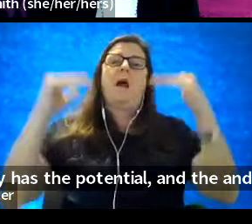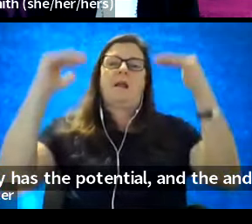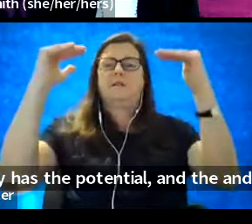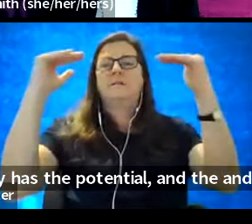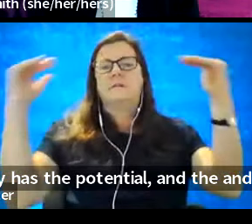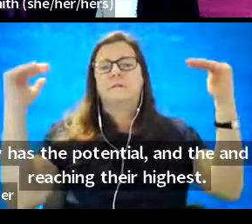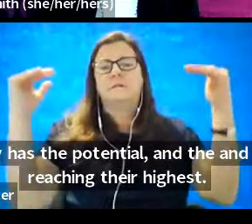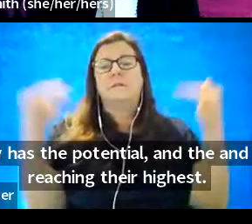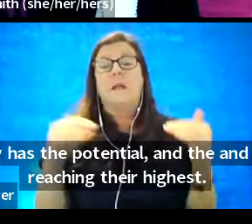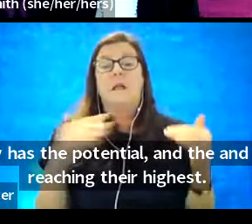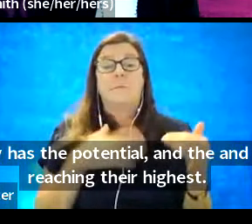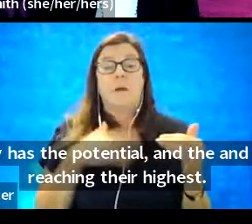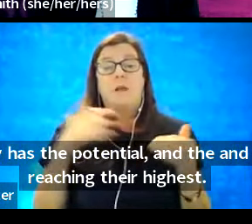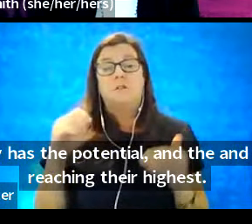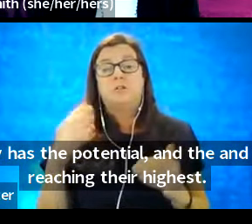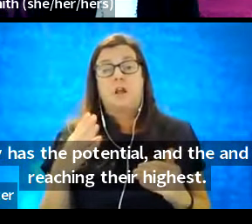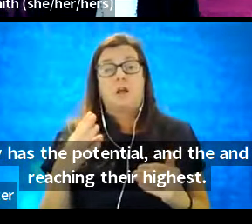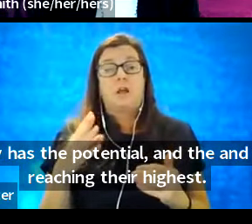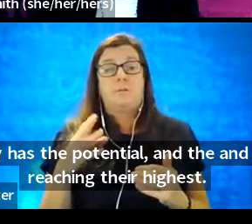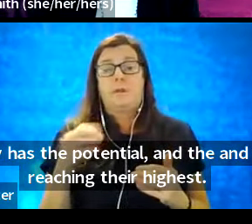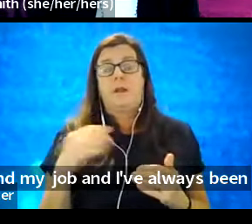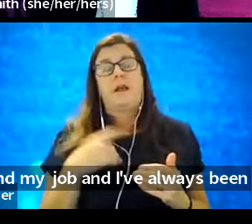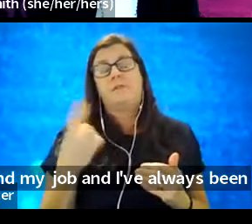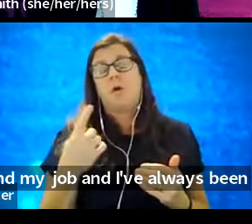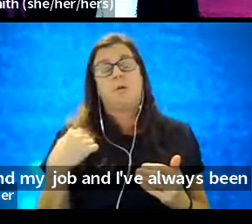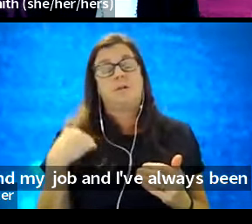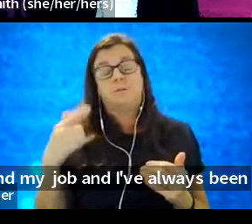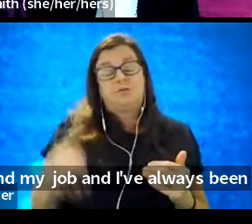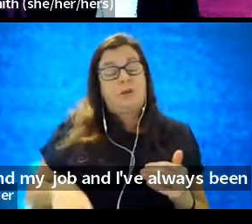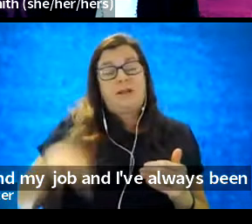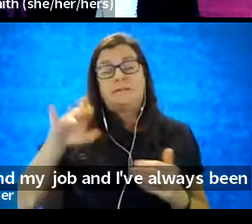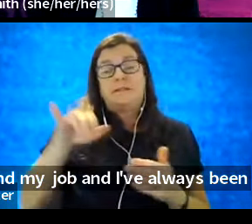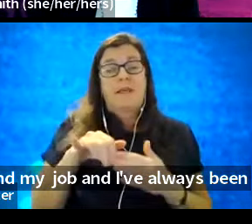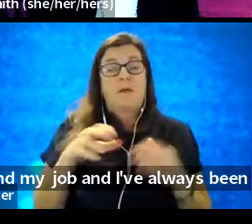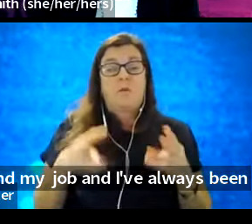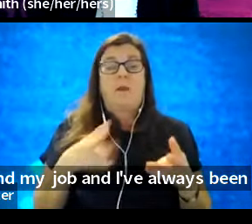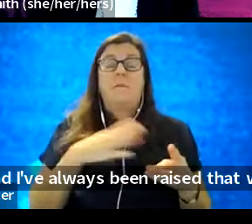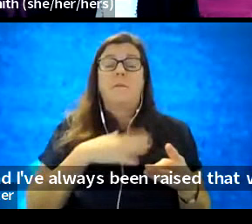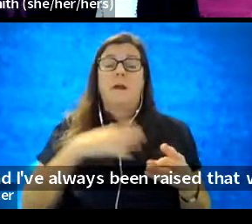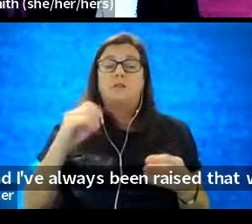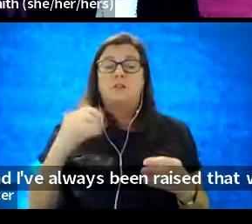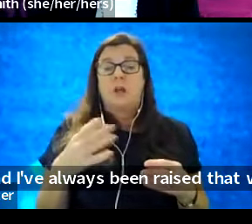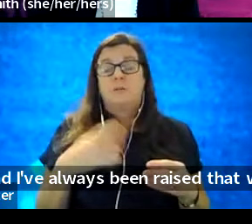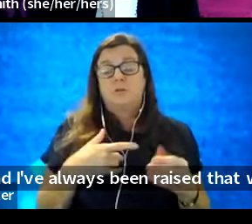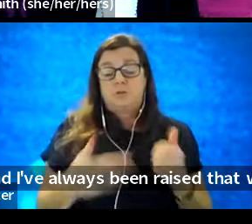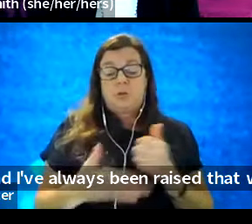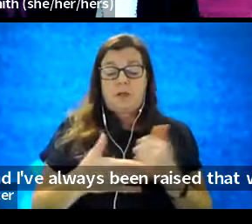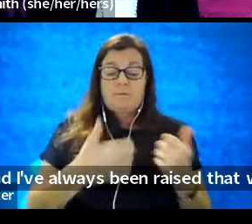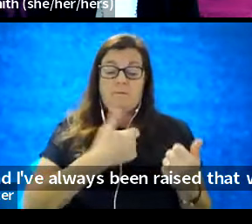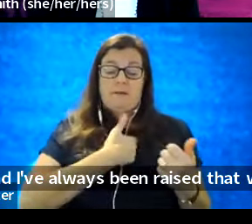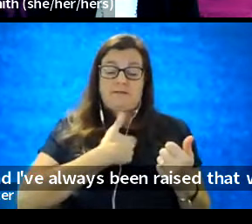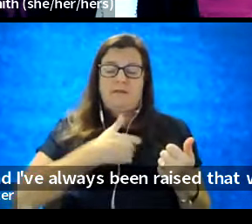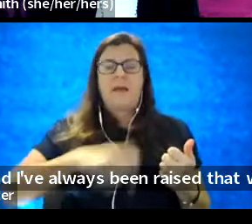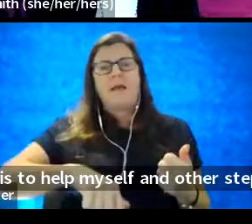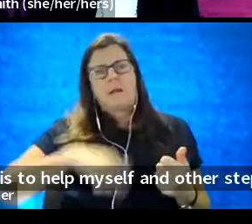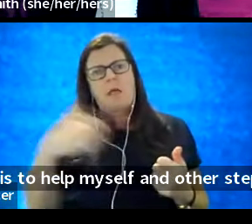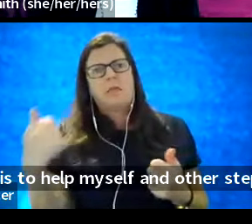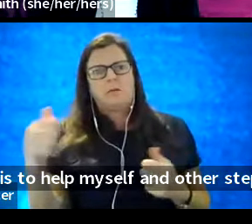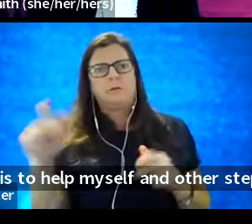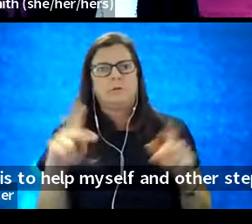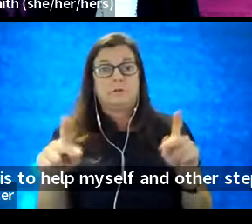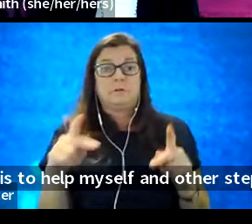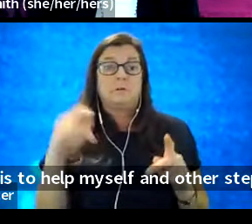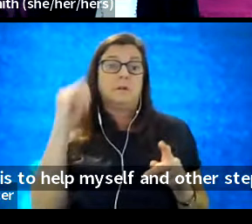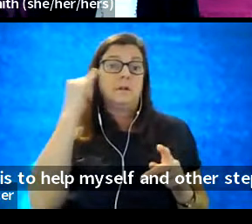And my job, and I've always been raised that way, is my job is to help myself and others. That by